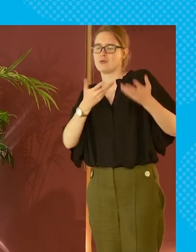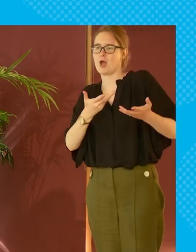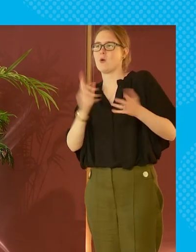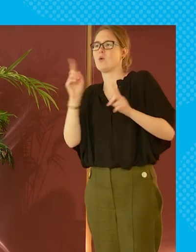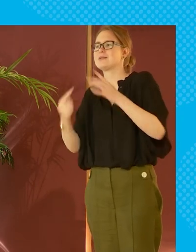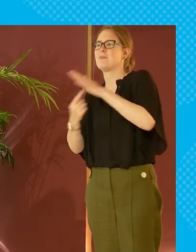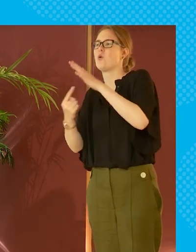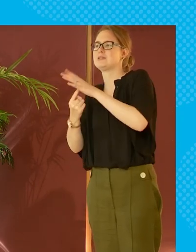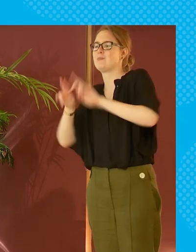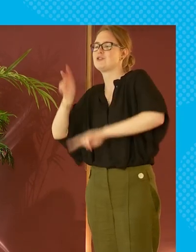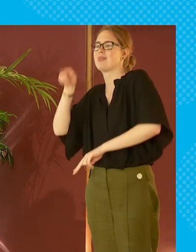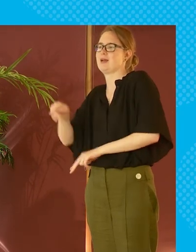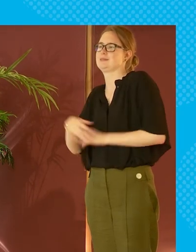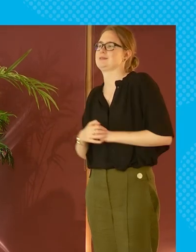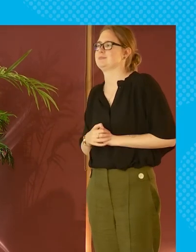currently measuring now